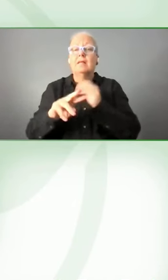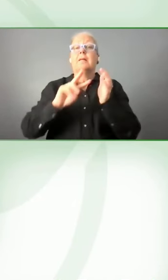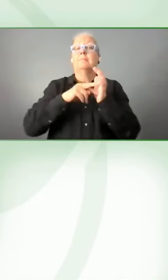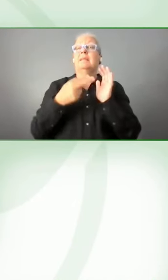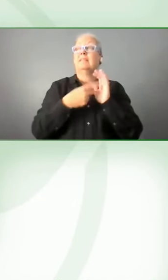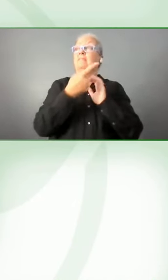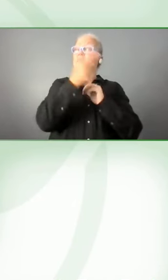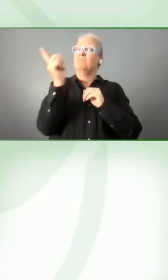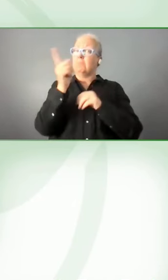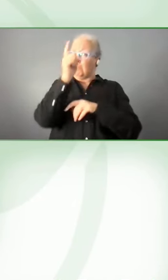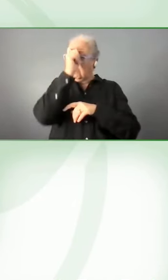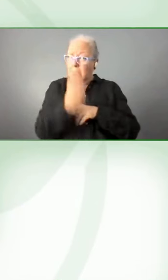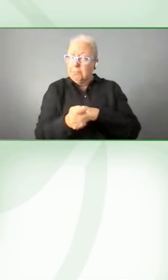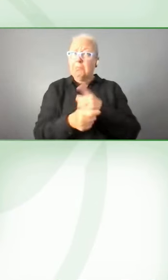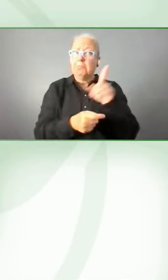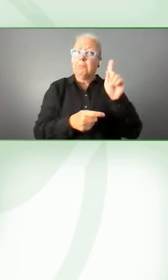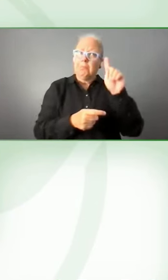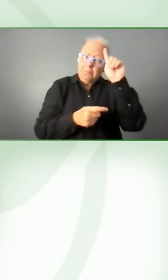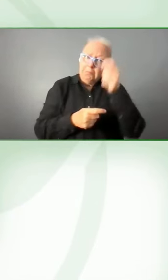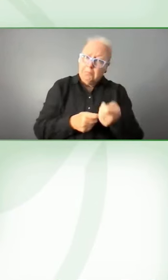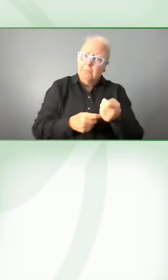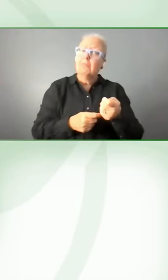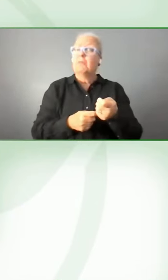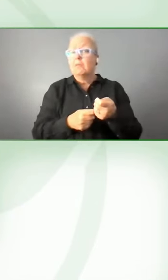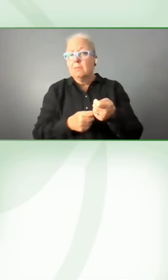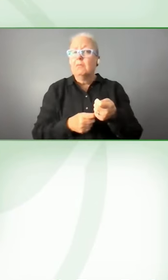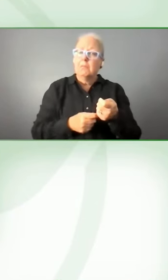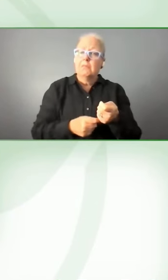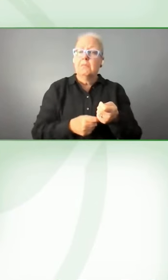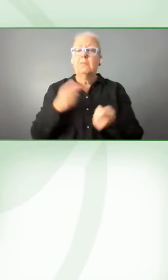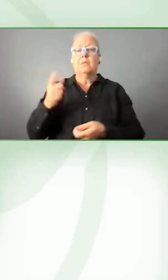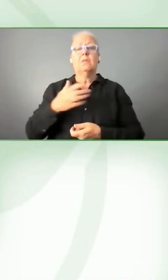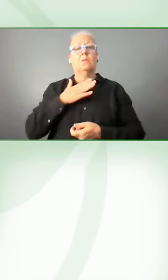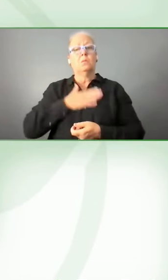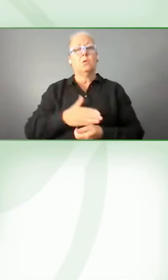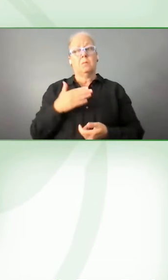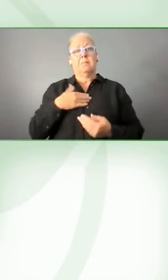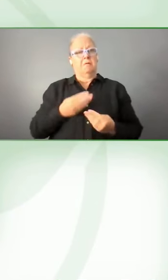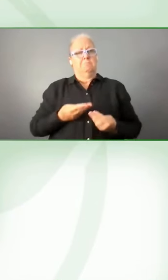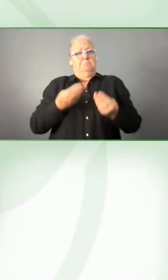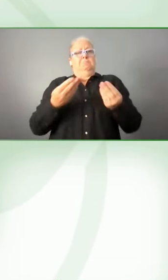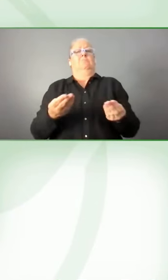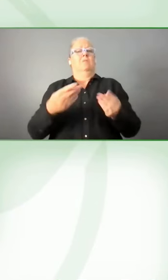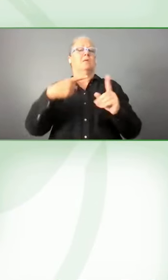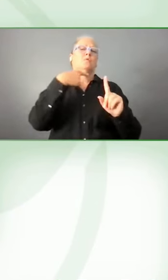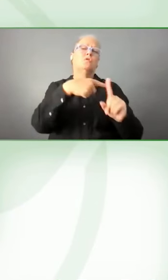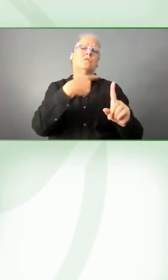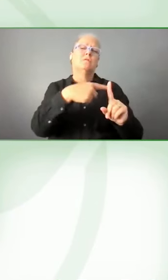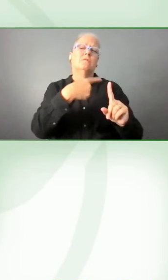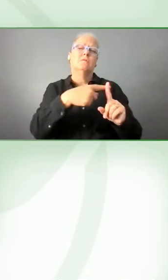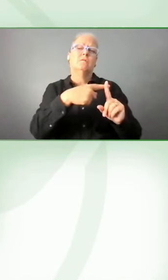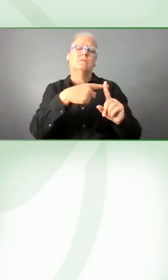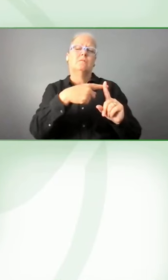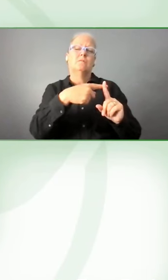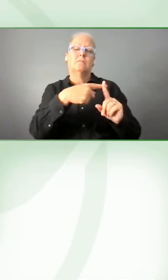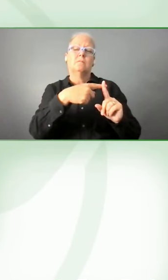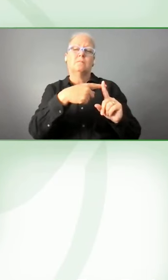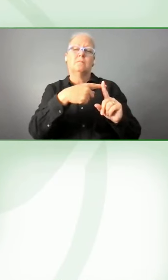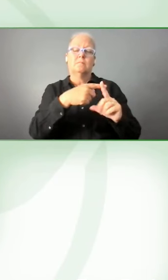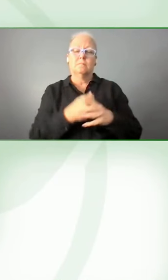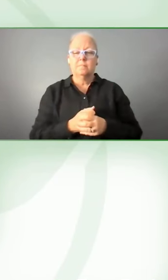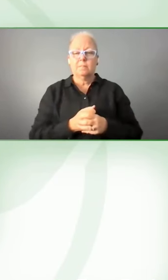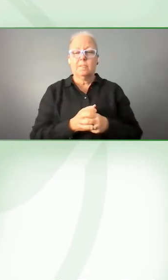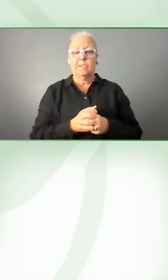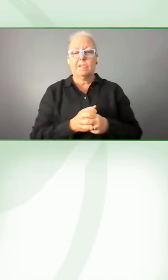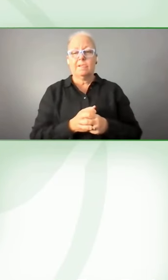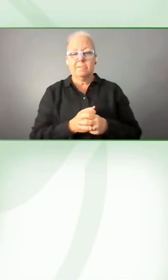are interested in the answer that we are providing for them. And as I said, we haven't done any